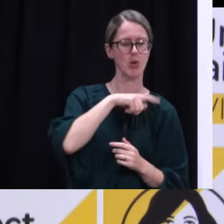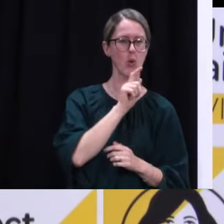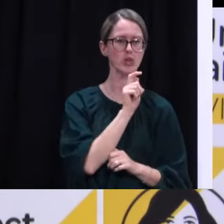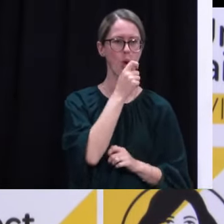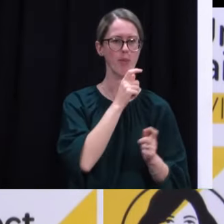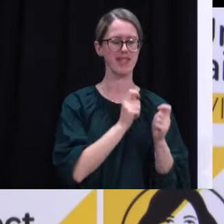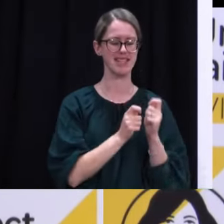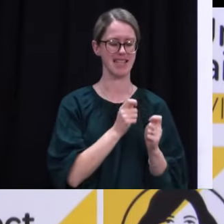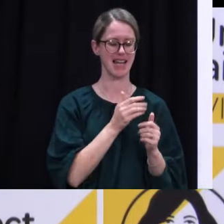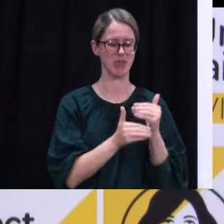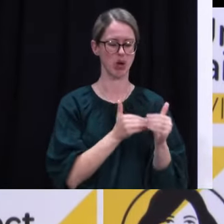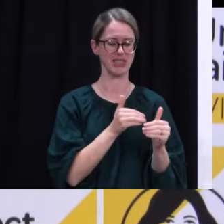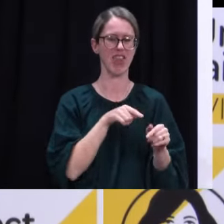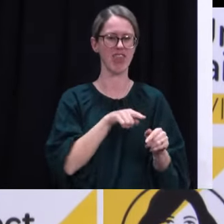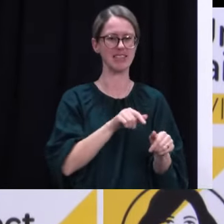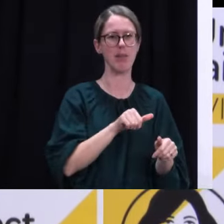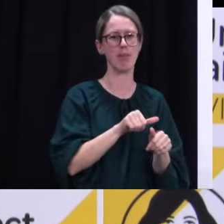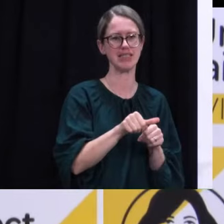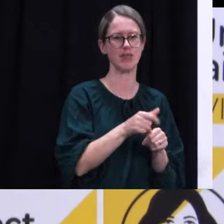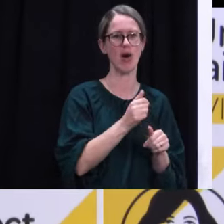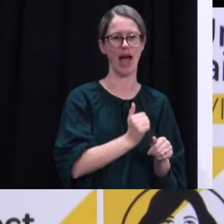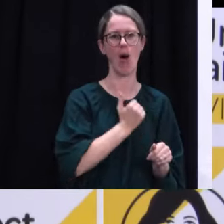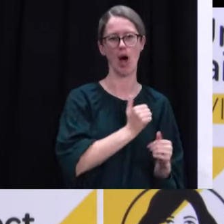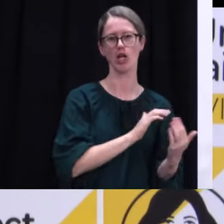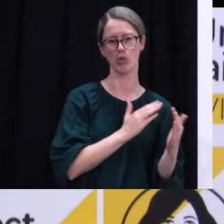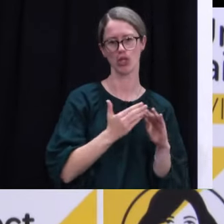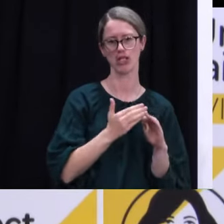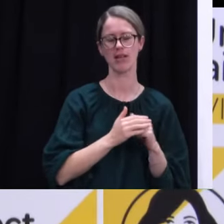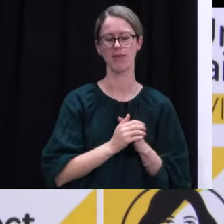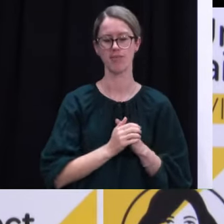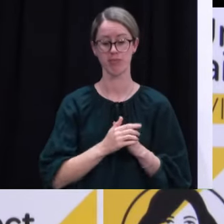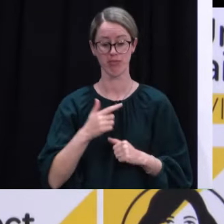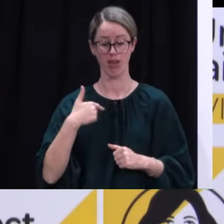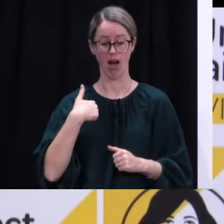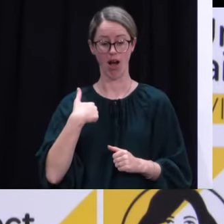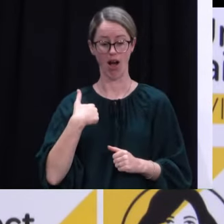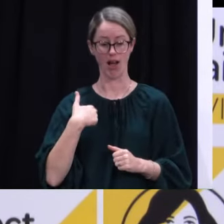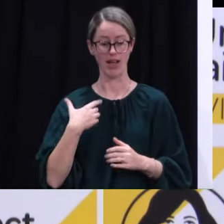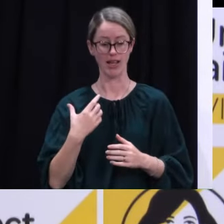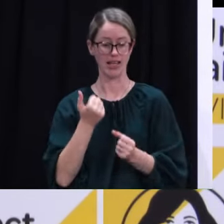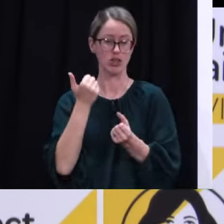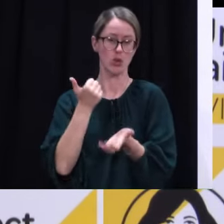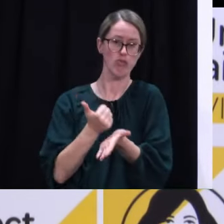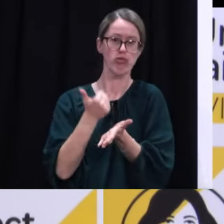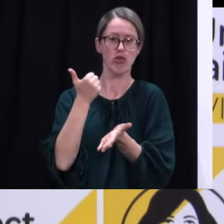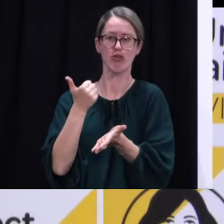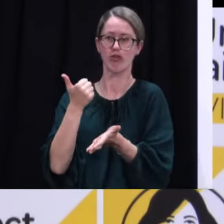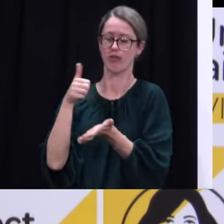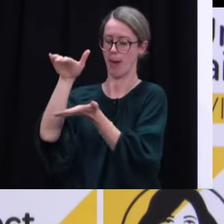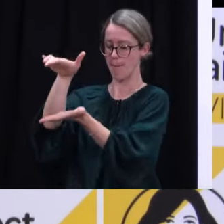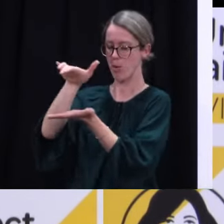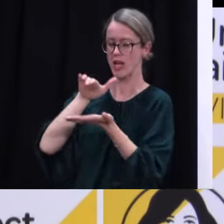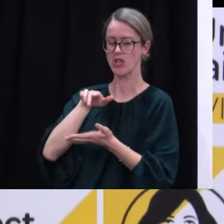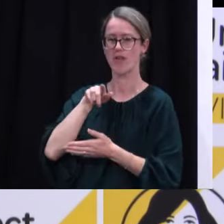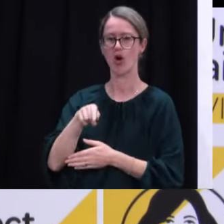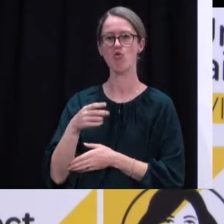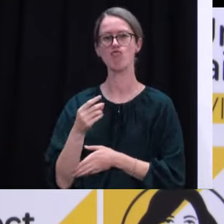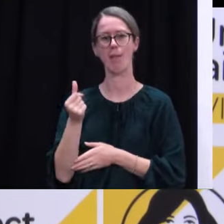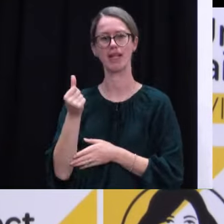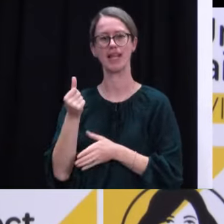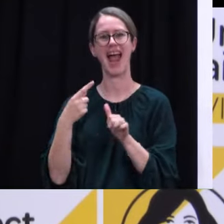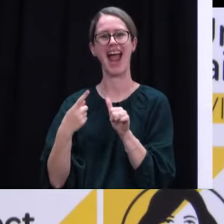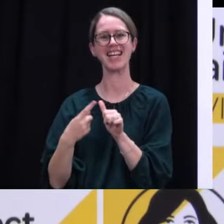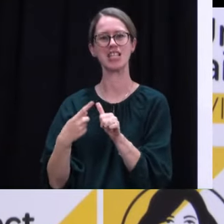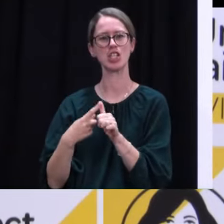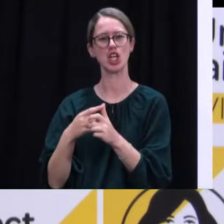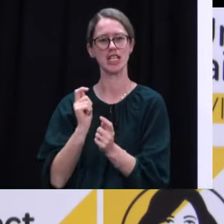based, is the way to go. I actually, as Director General, get to approve the importation of rapid antigen tests. And I have done so,